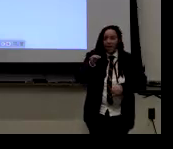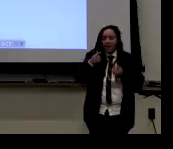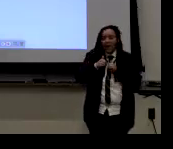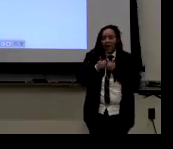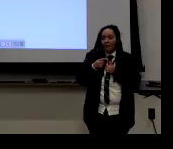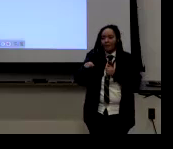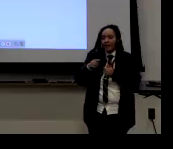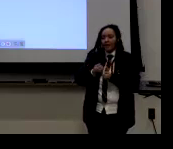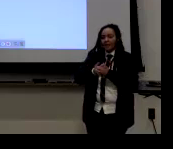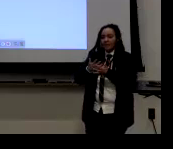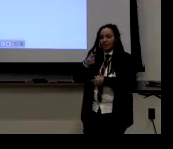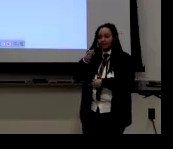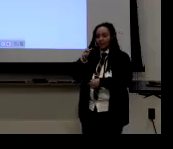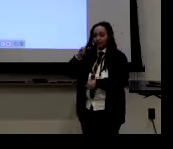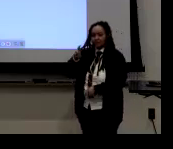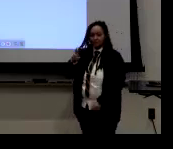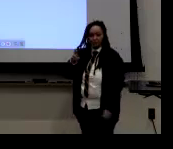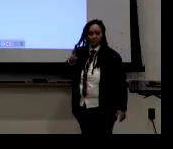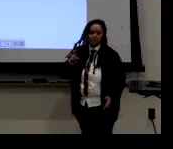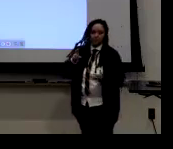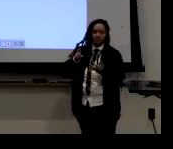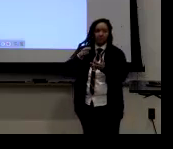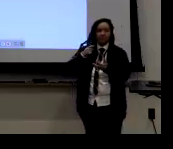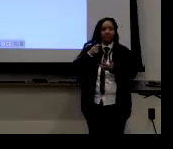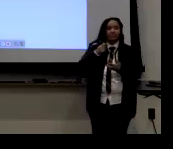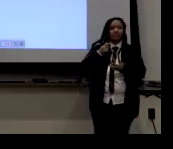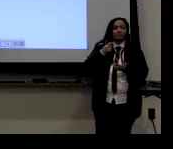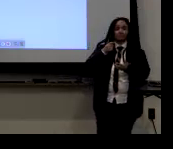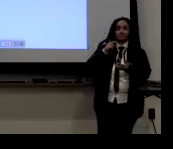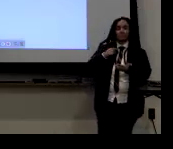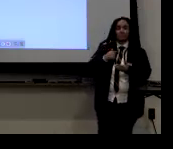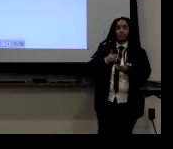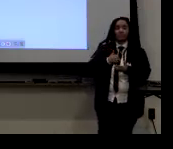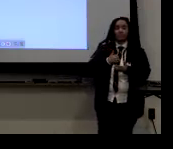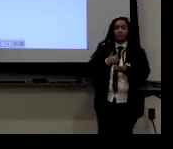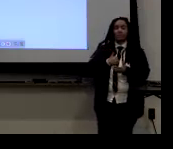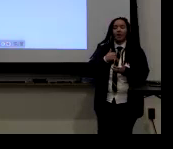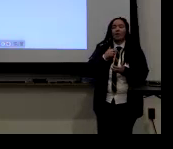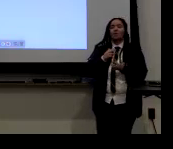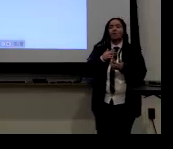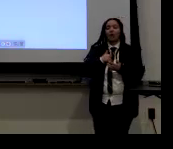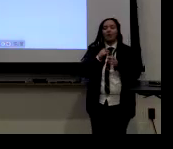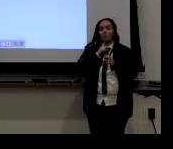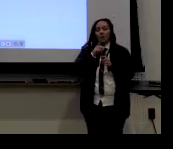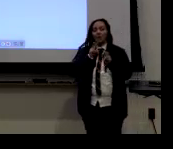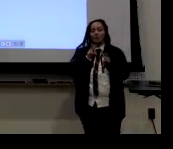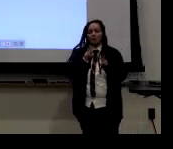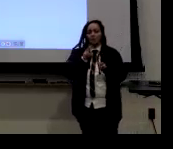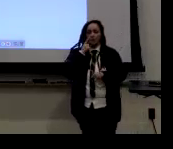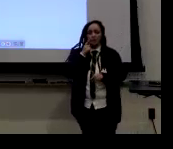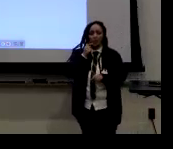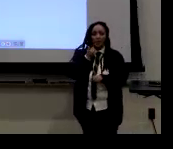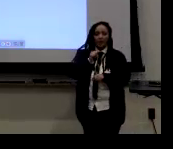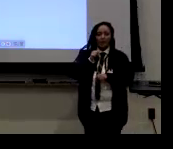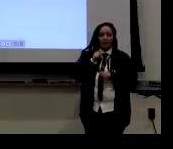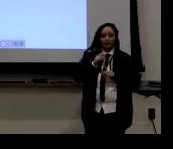Because it's a very sensitive topic, and it's on a spectrum, a range, so, of gender